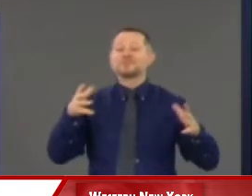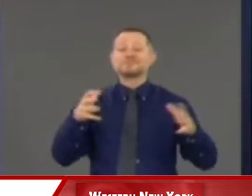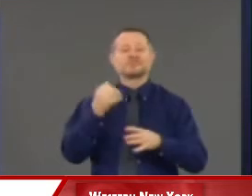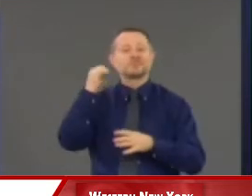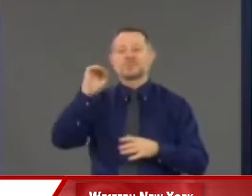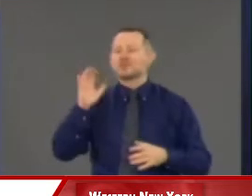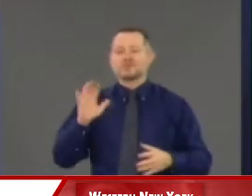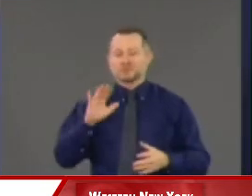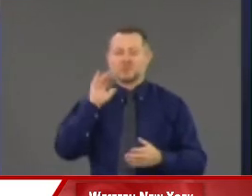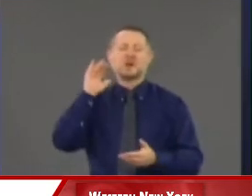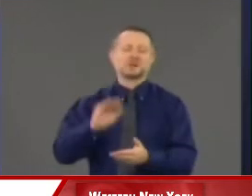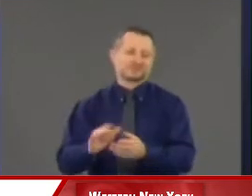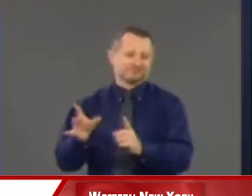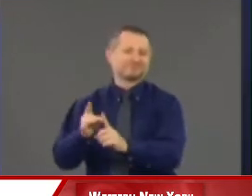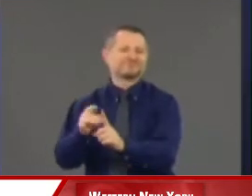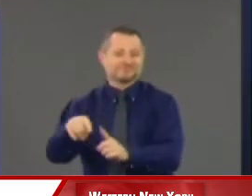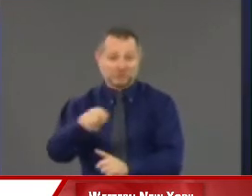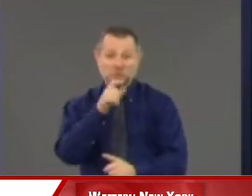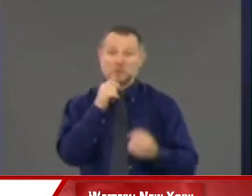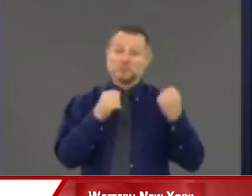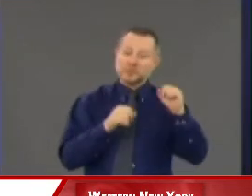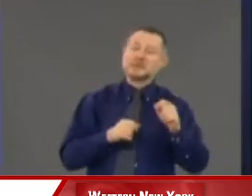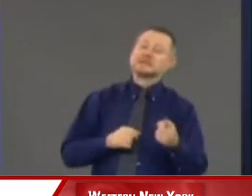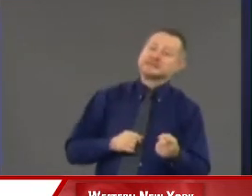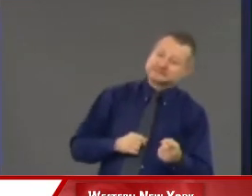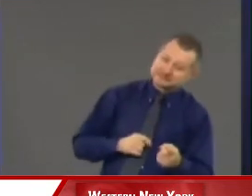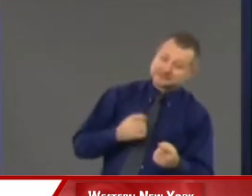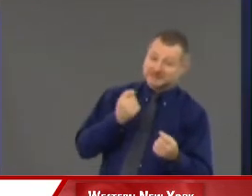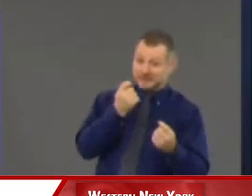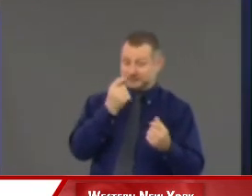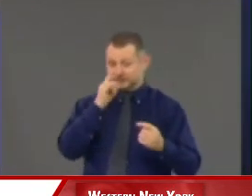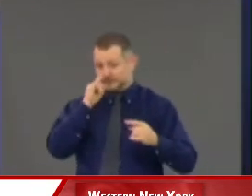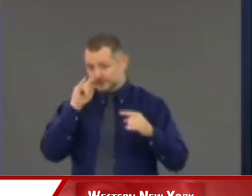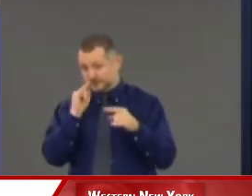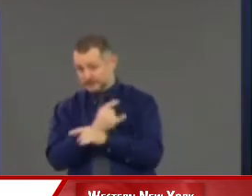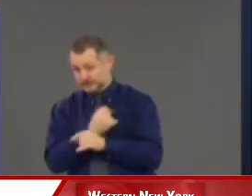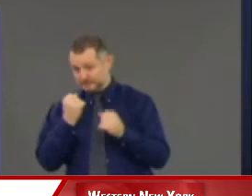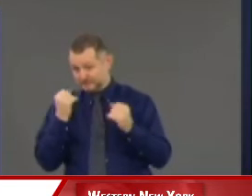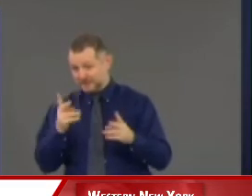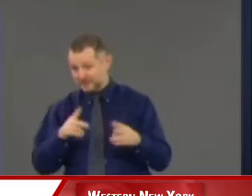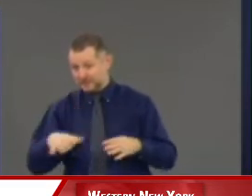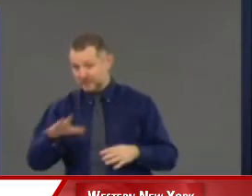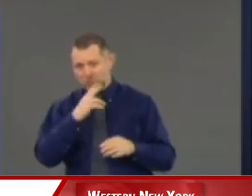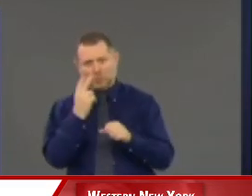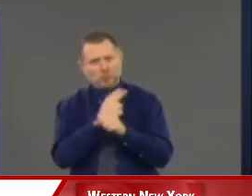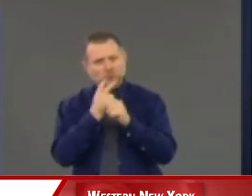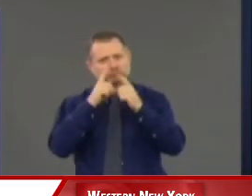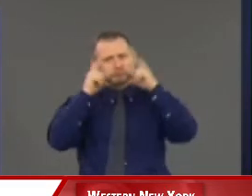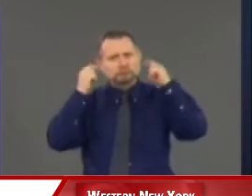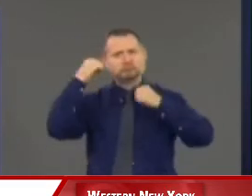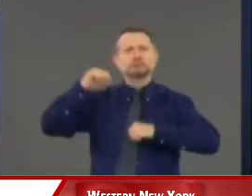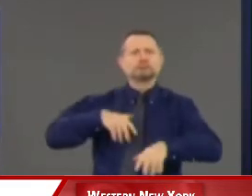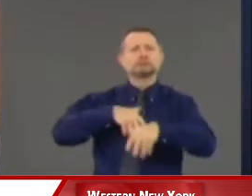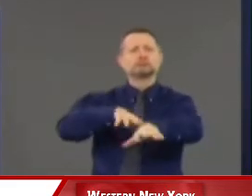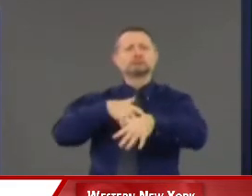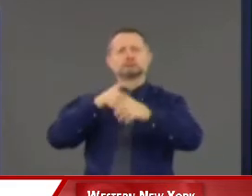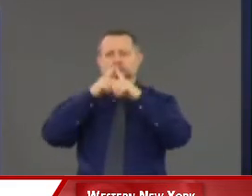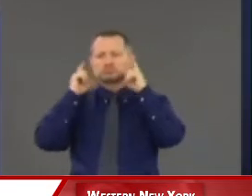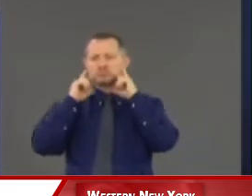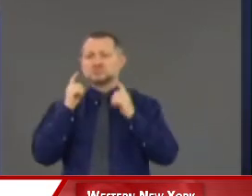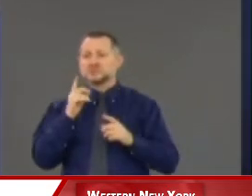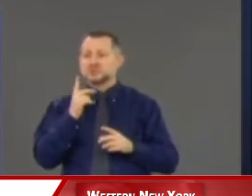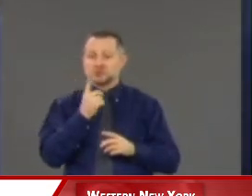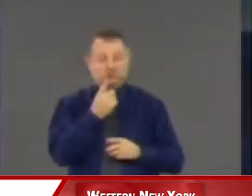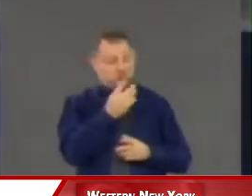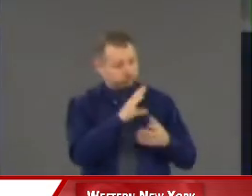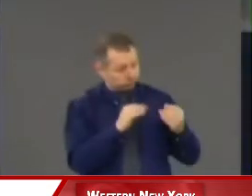And, in really cruel irony, many of them were actually wearing masks. But, Dr. Ebron.